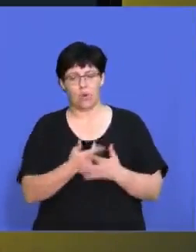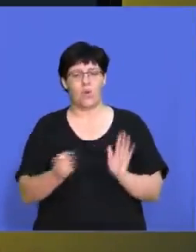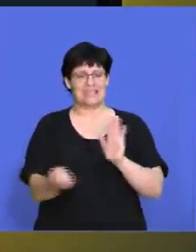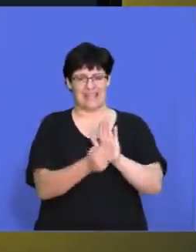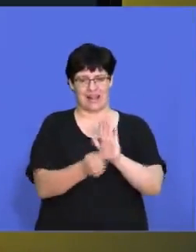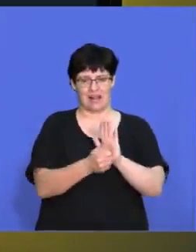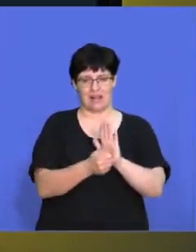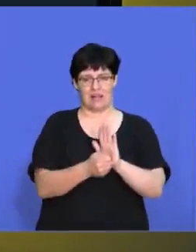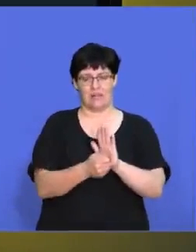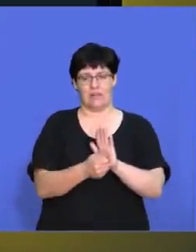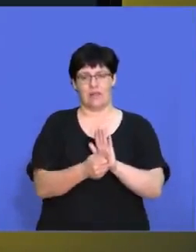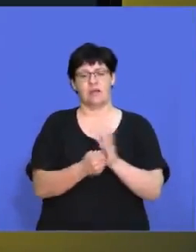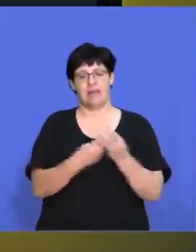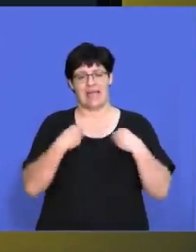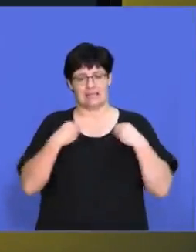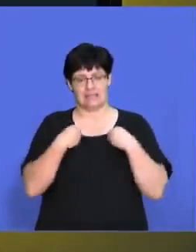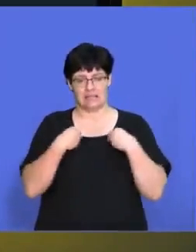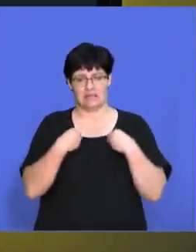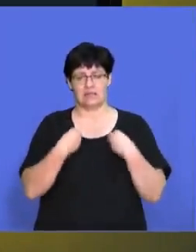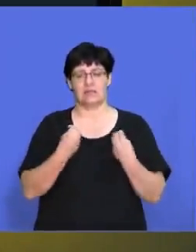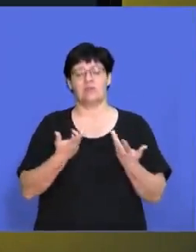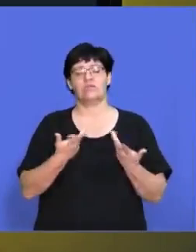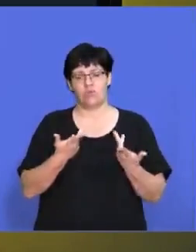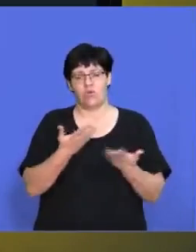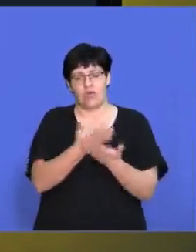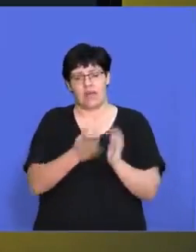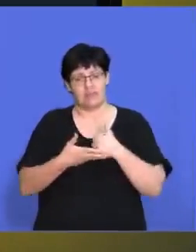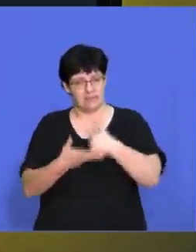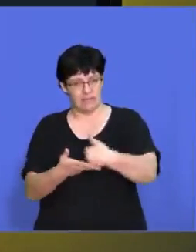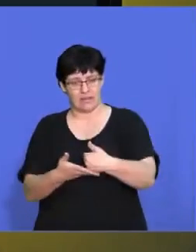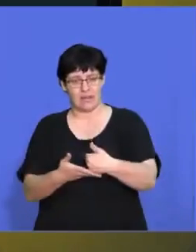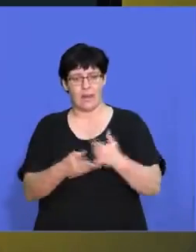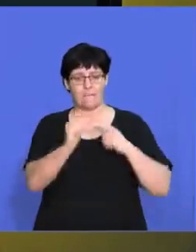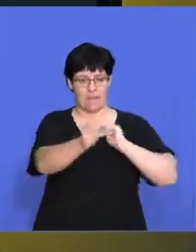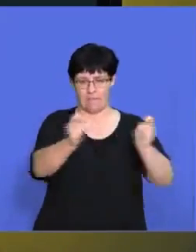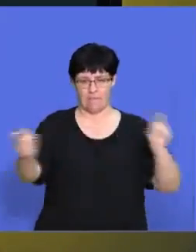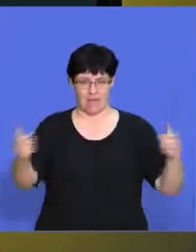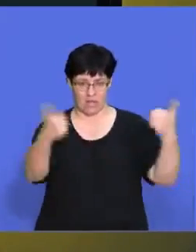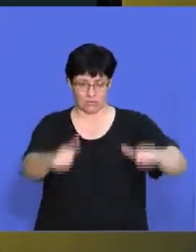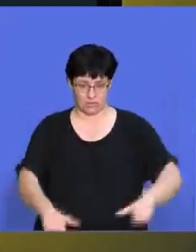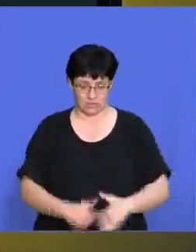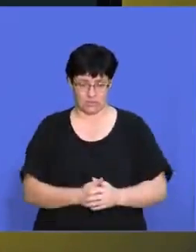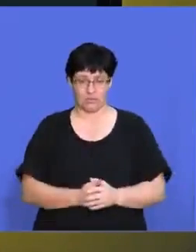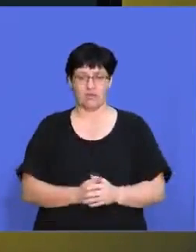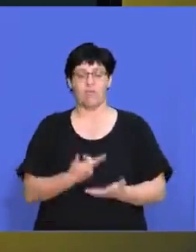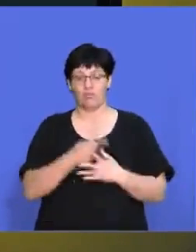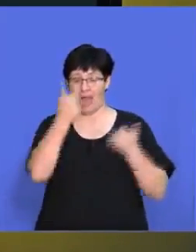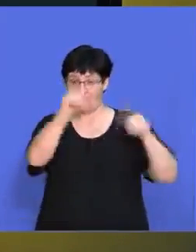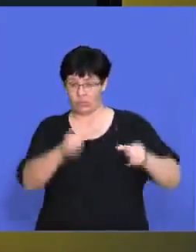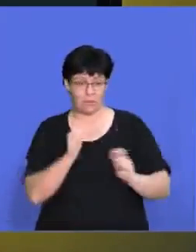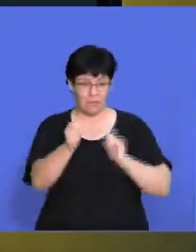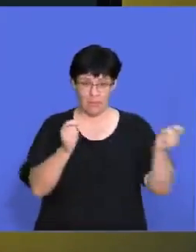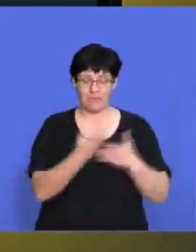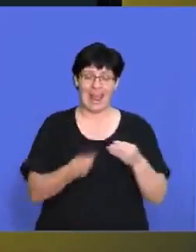of of our of our assets to to help pay off our debt. Remember that when you're in debt, you're going to be paying